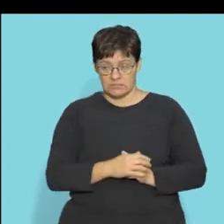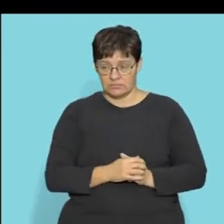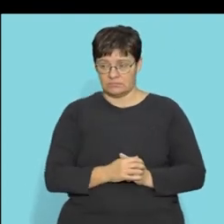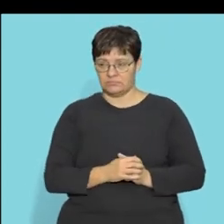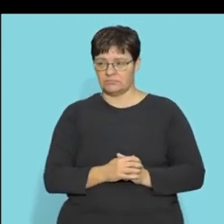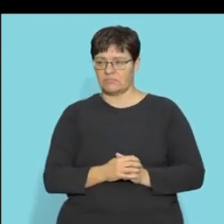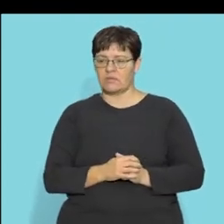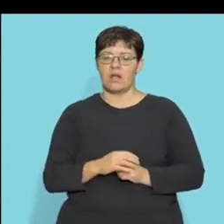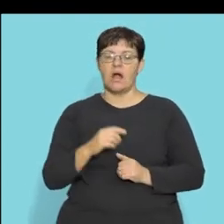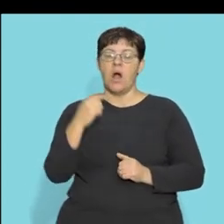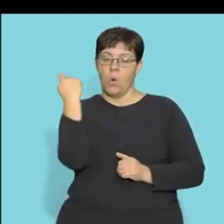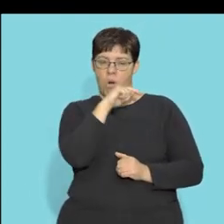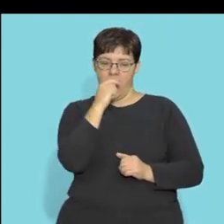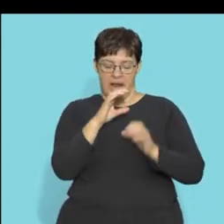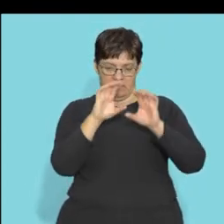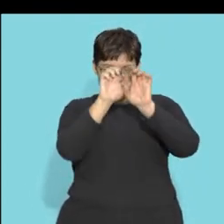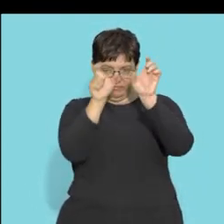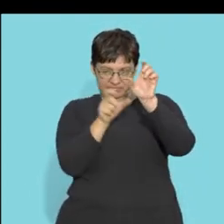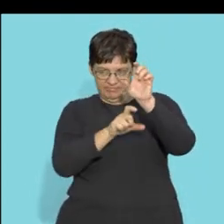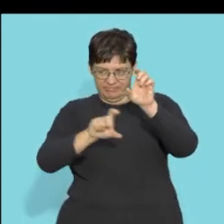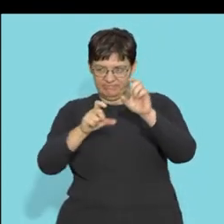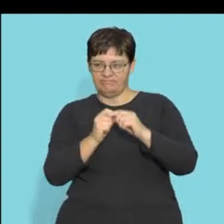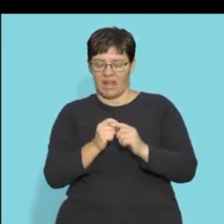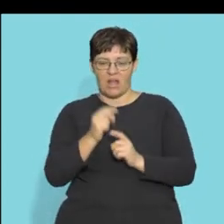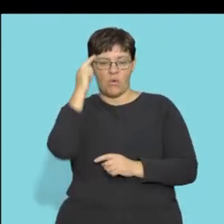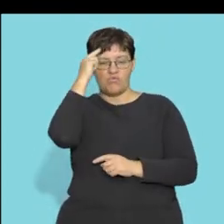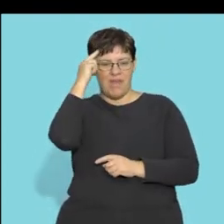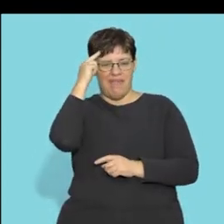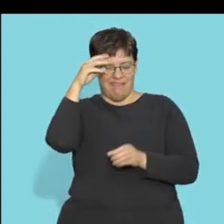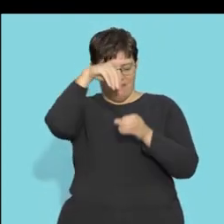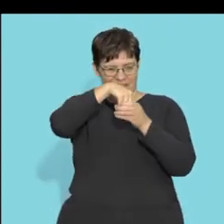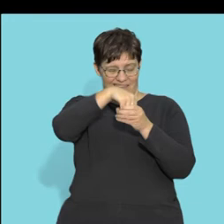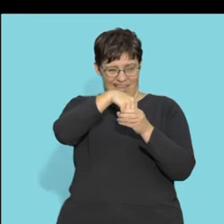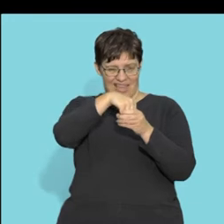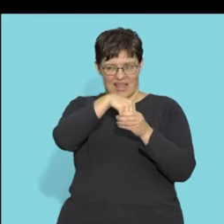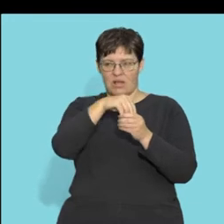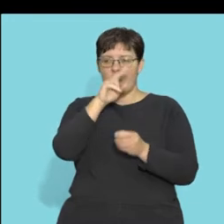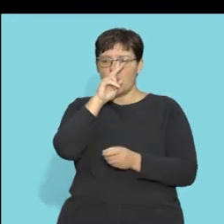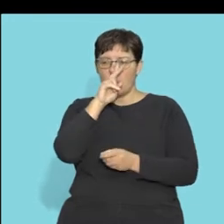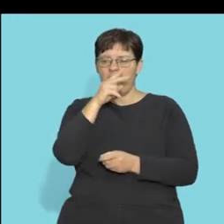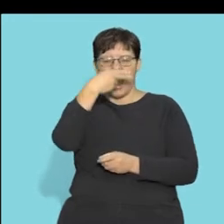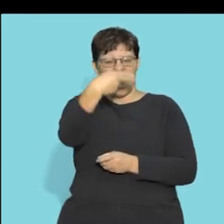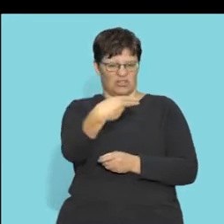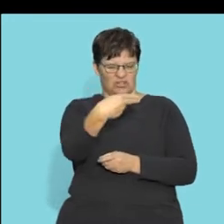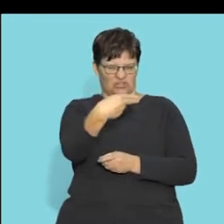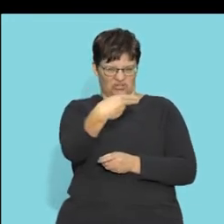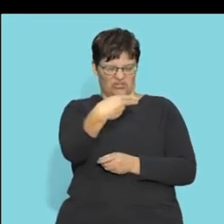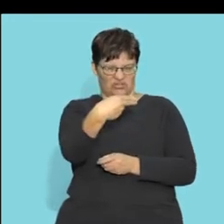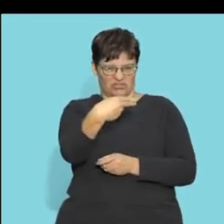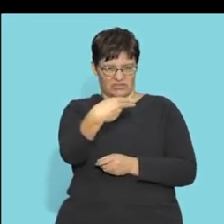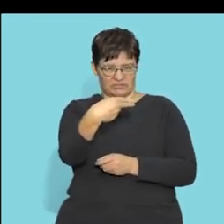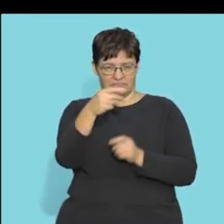you will notice is that it is white on the outside and there's a gray area here. It looks like an H.